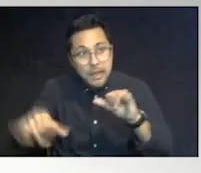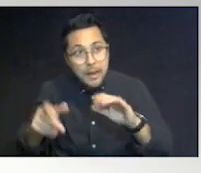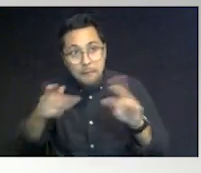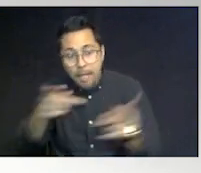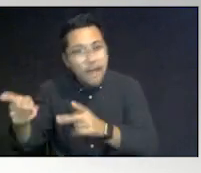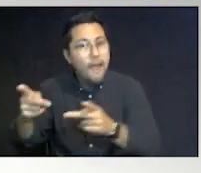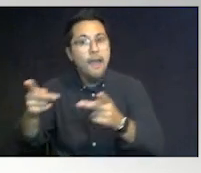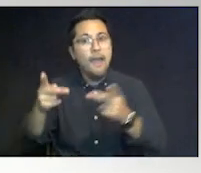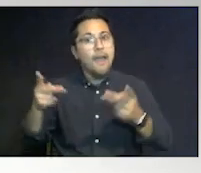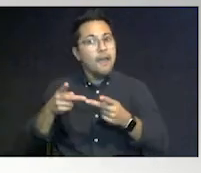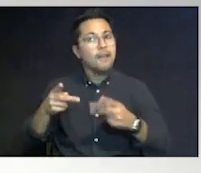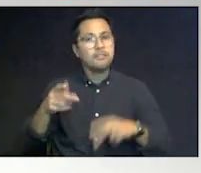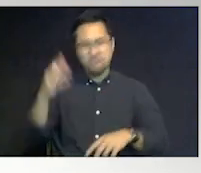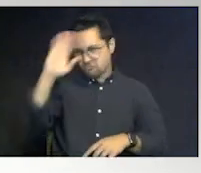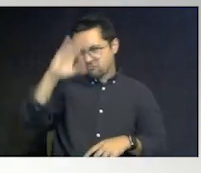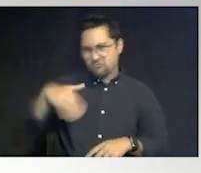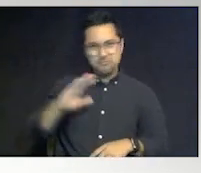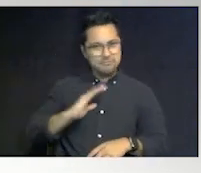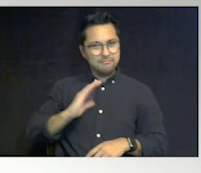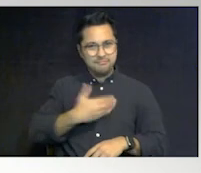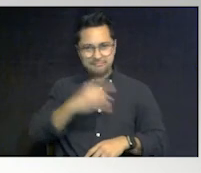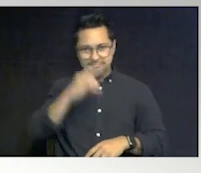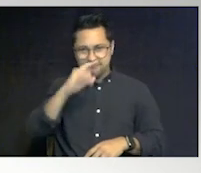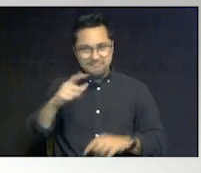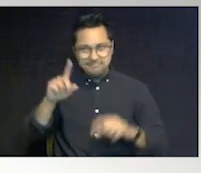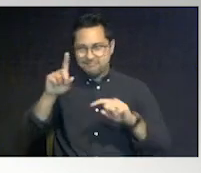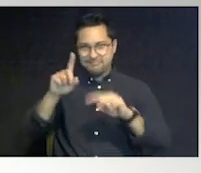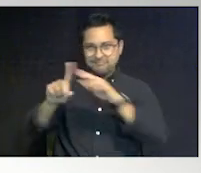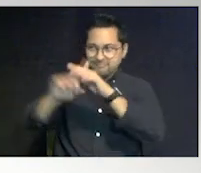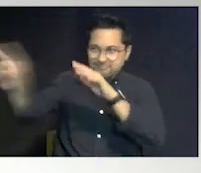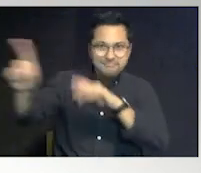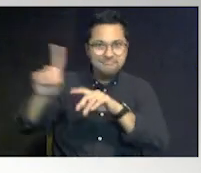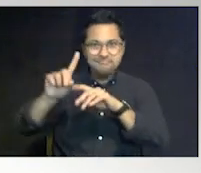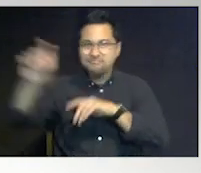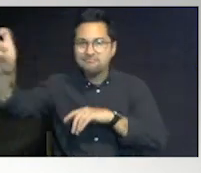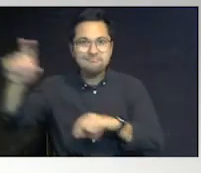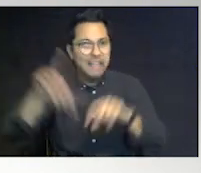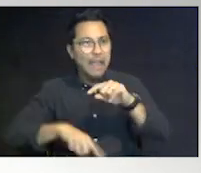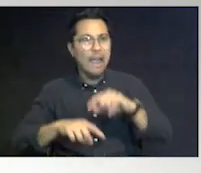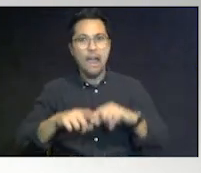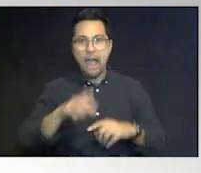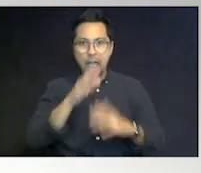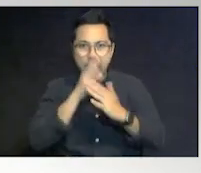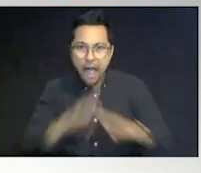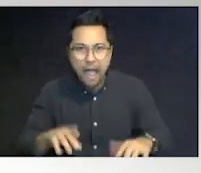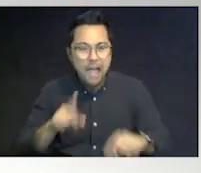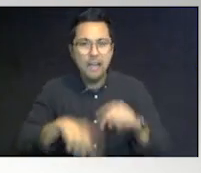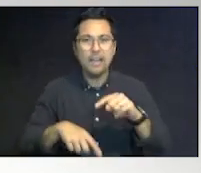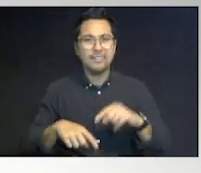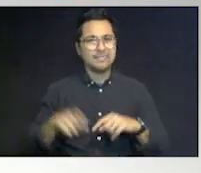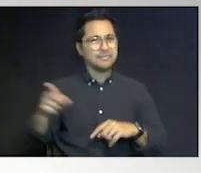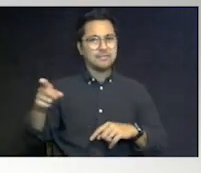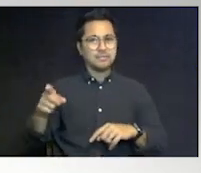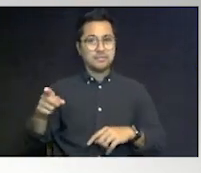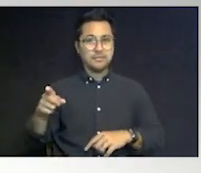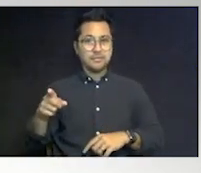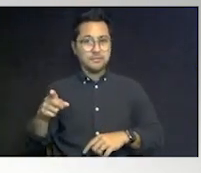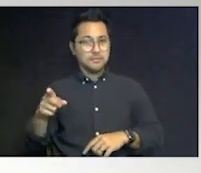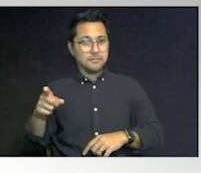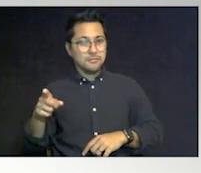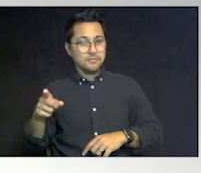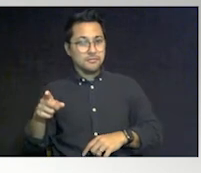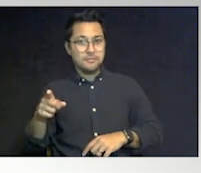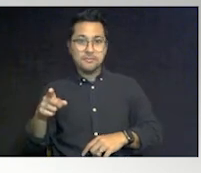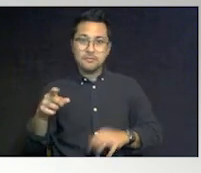do? Because you know our children cannot run or stay quiet and they definitely will not be able to fight that. That is the acronym that everybody